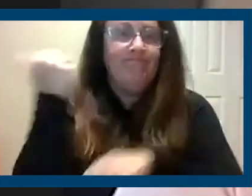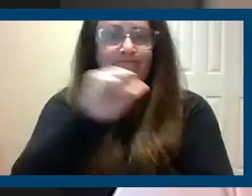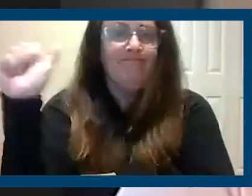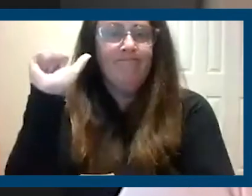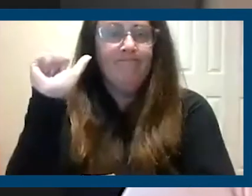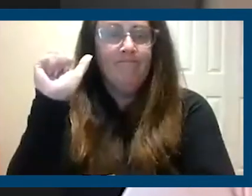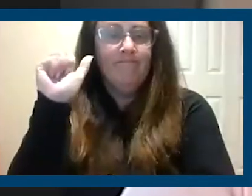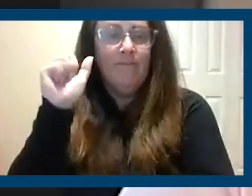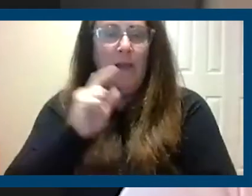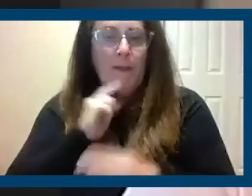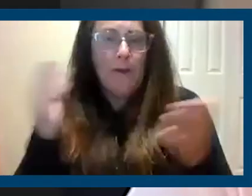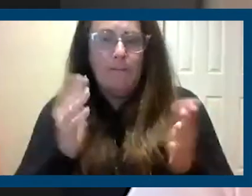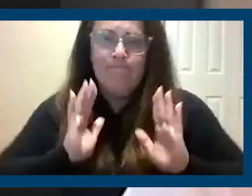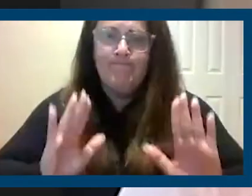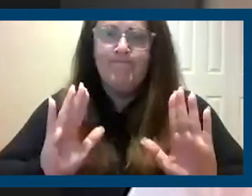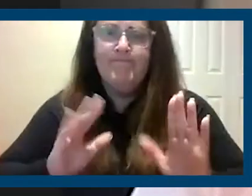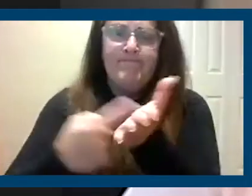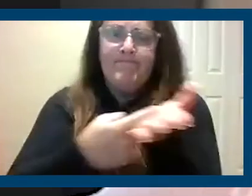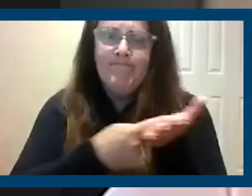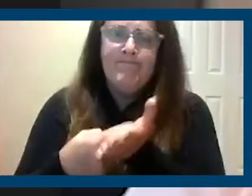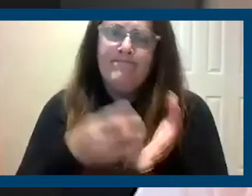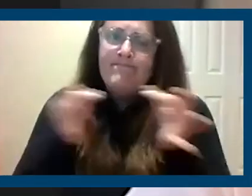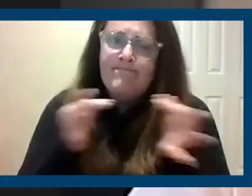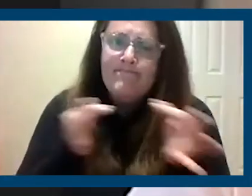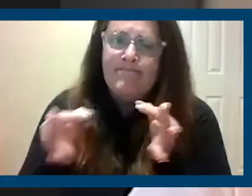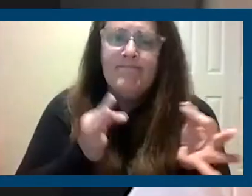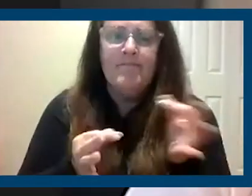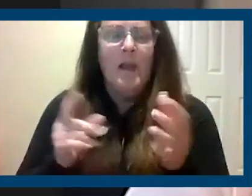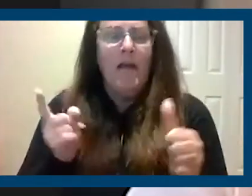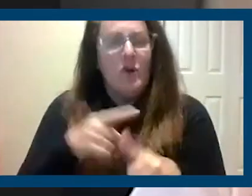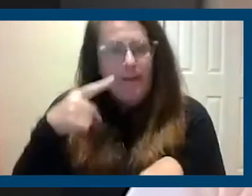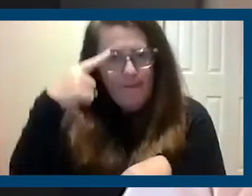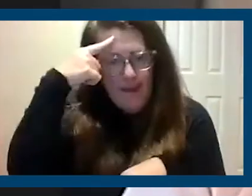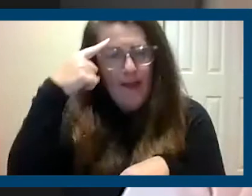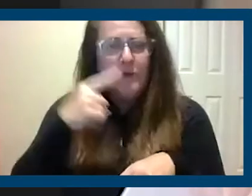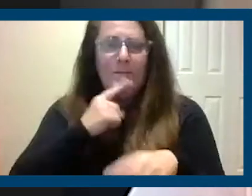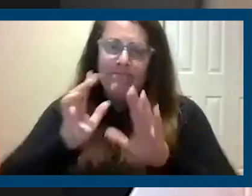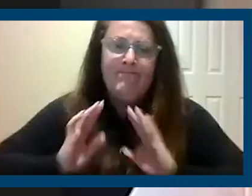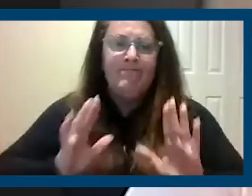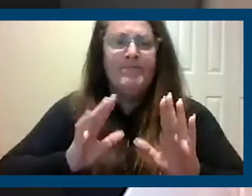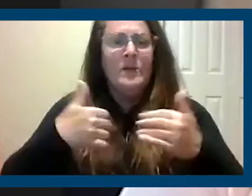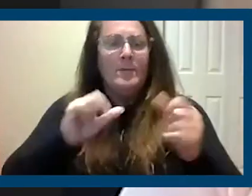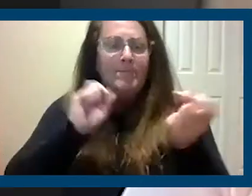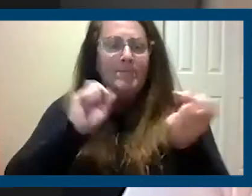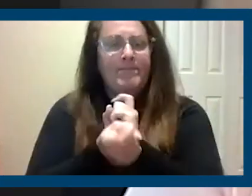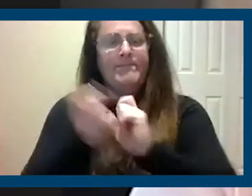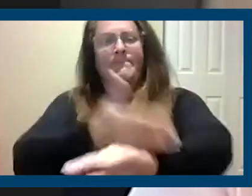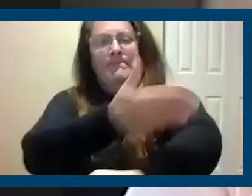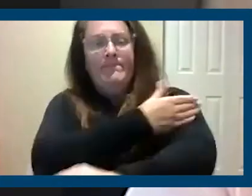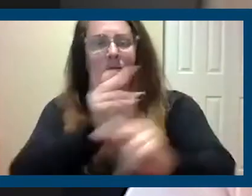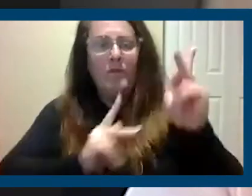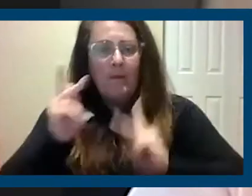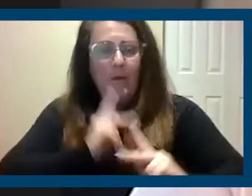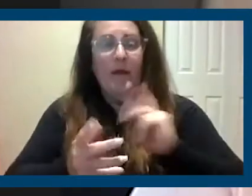They're the ones who are close to the constituent. They're like the first stop for most constituents. They're going to go to a council member or county supervisor.